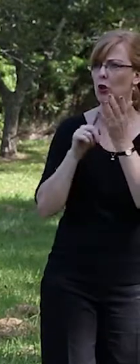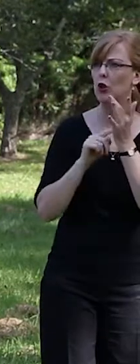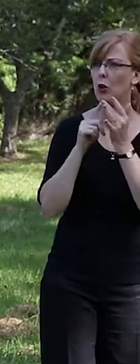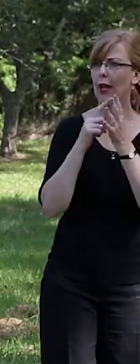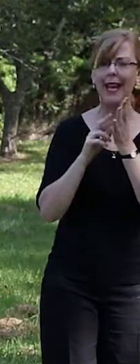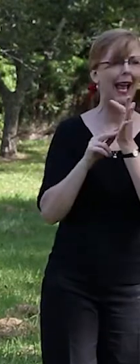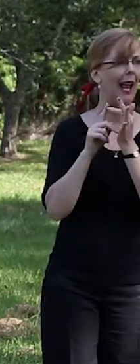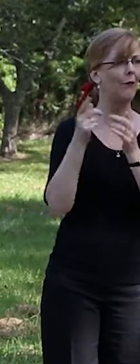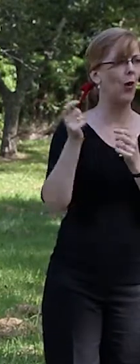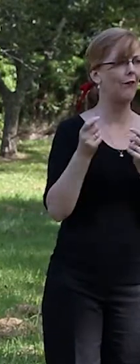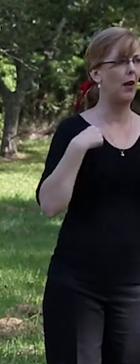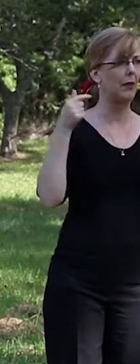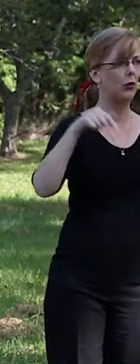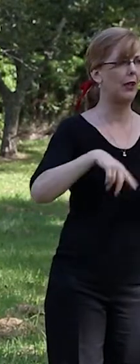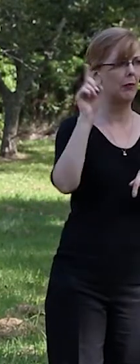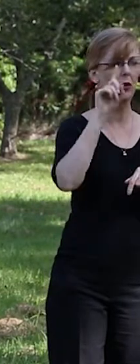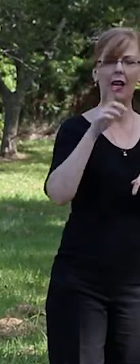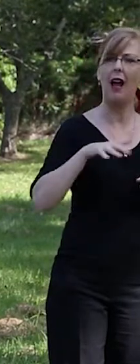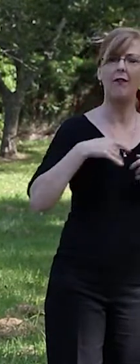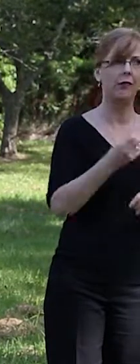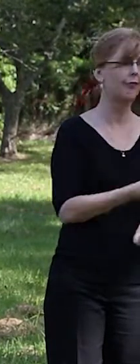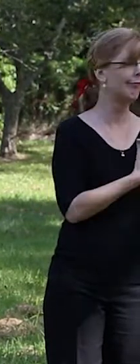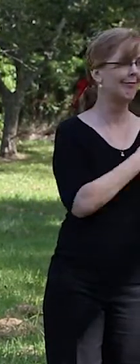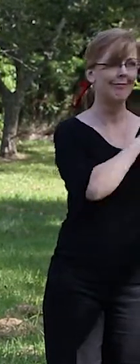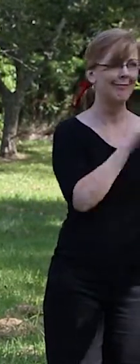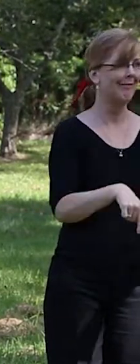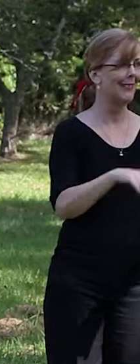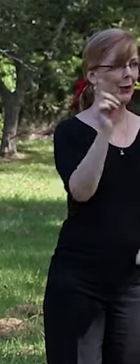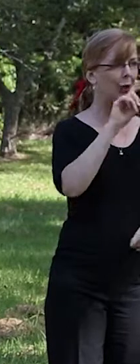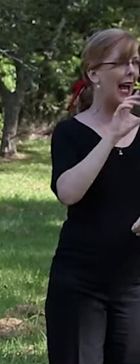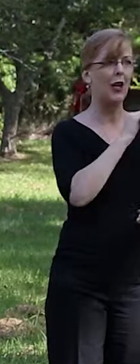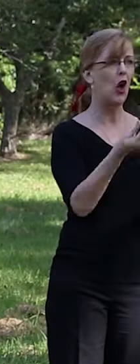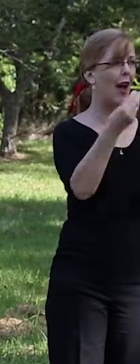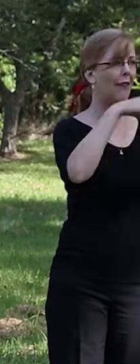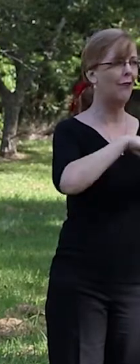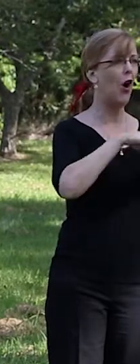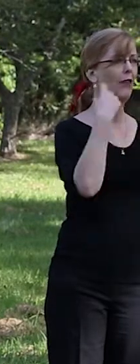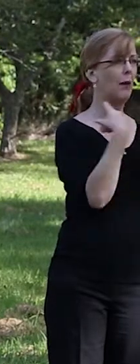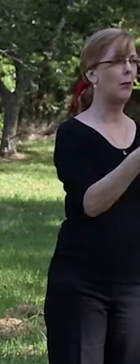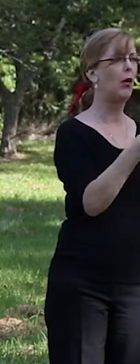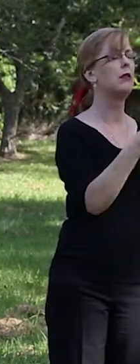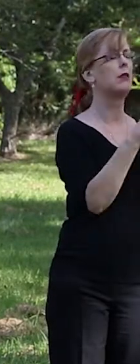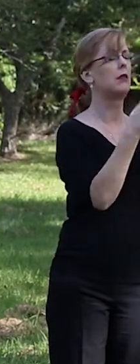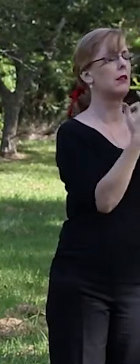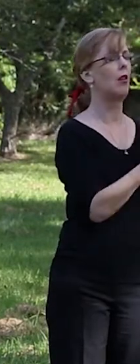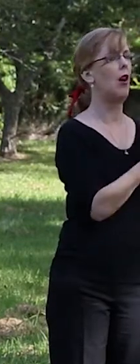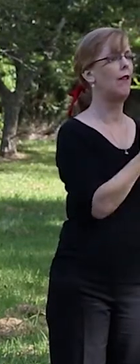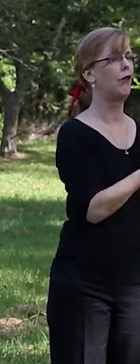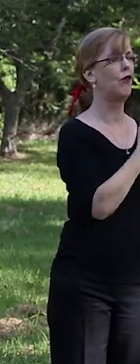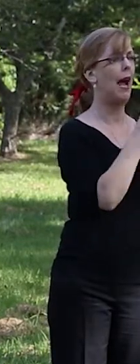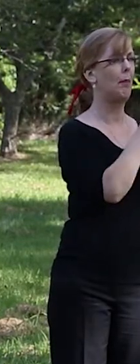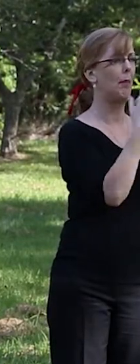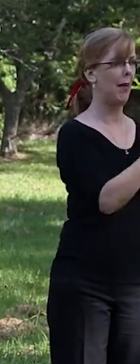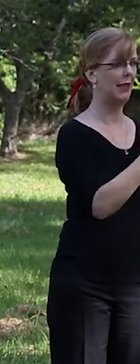today and what a privilege it is to be here. I actually wasn't involved in the process of endorsing their RAP, I came on board just after,